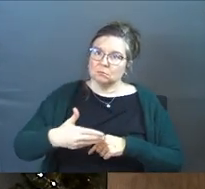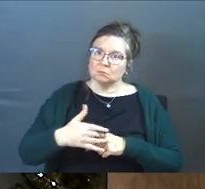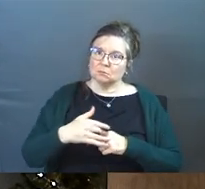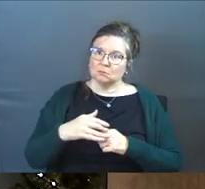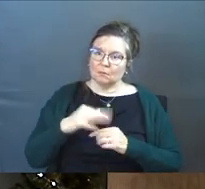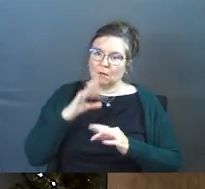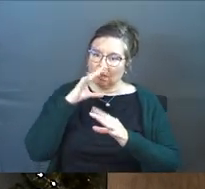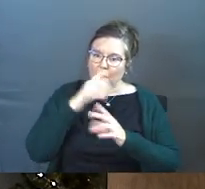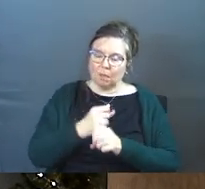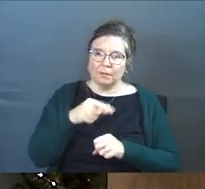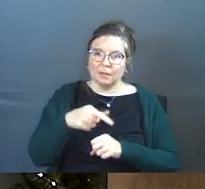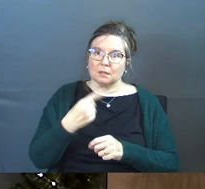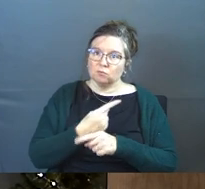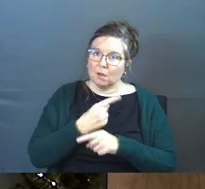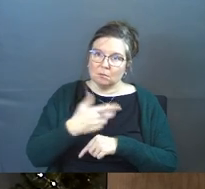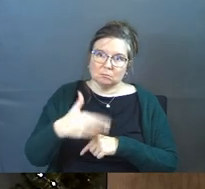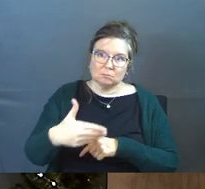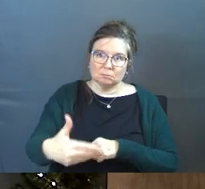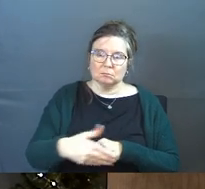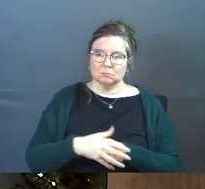consuming this on a regular basis.